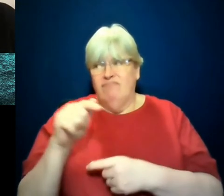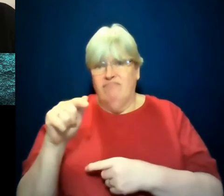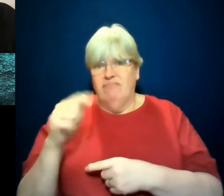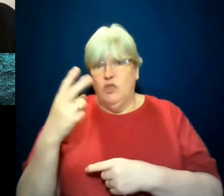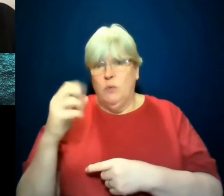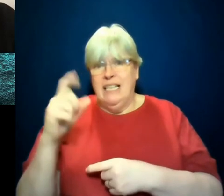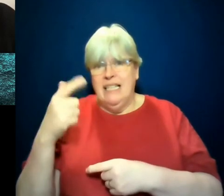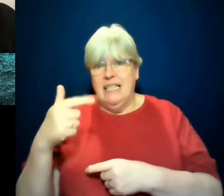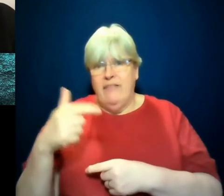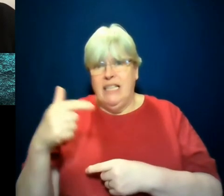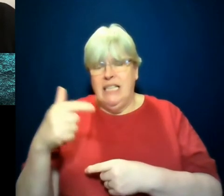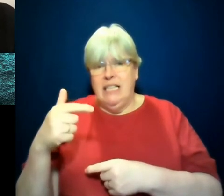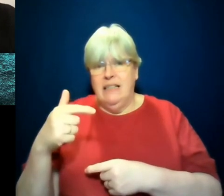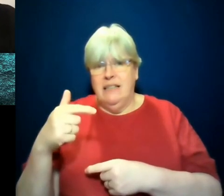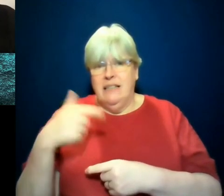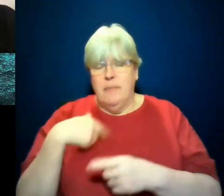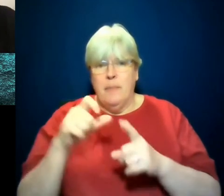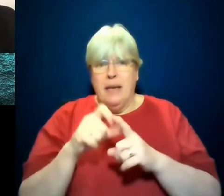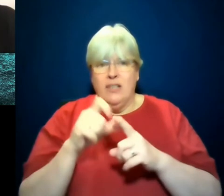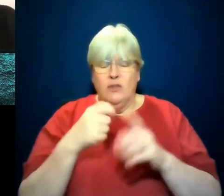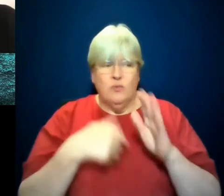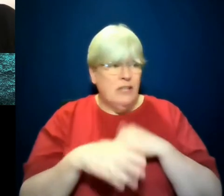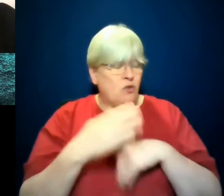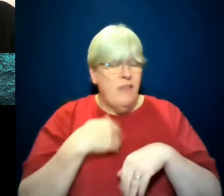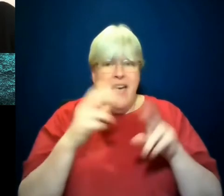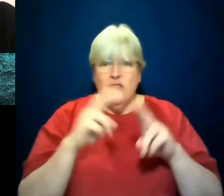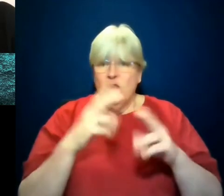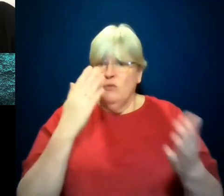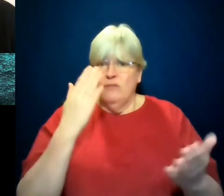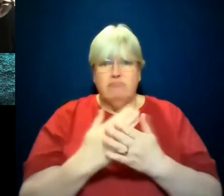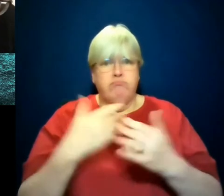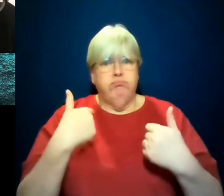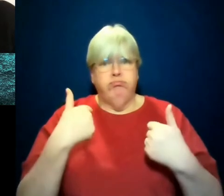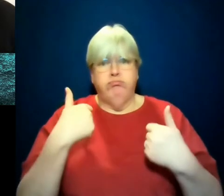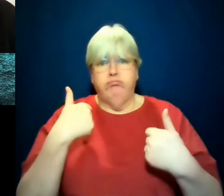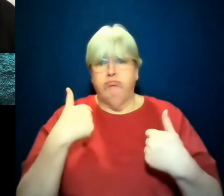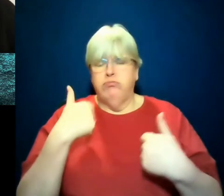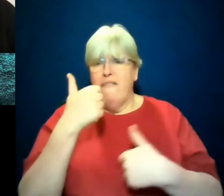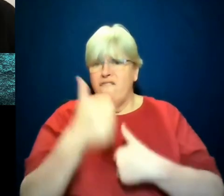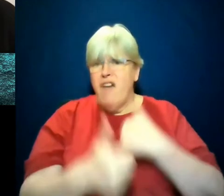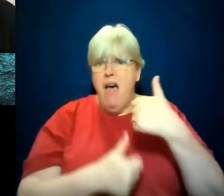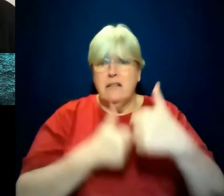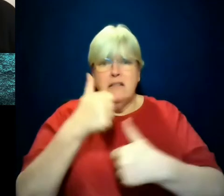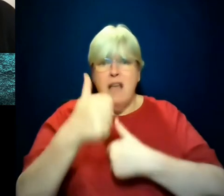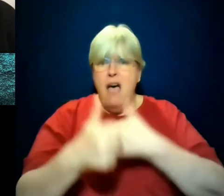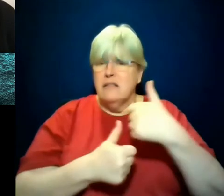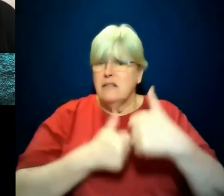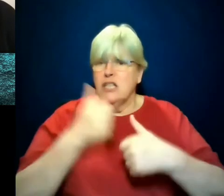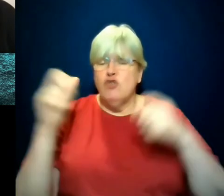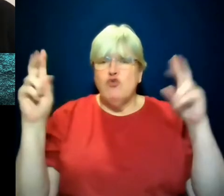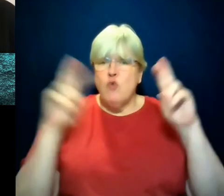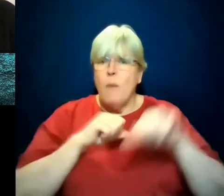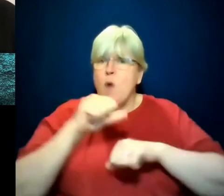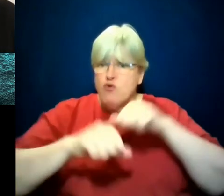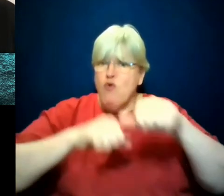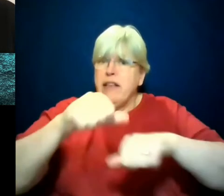My daughter went to, at that time, the most leftist, hippie, dippy, progressive school you could